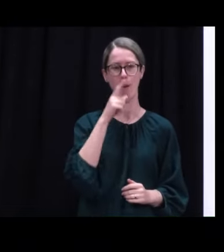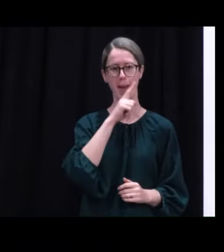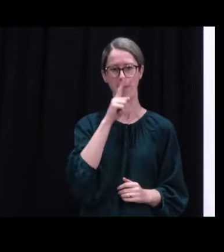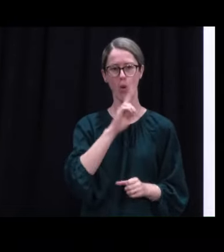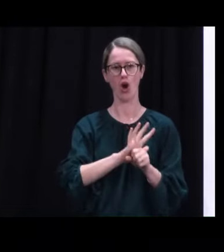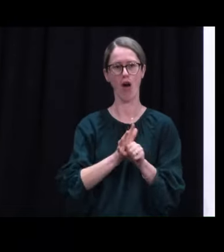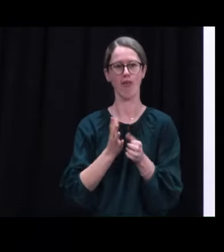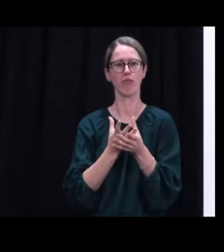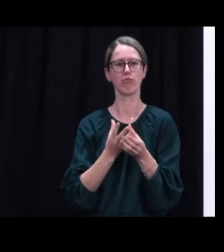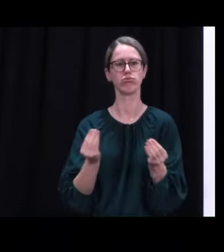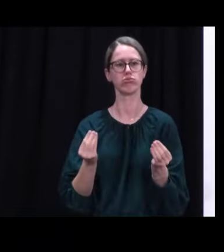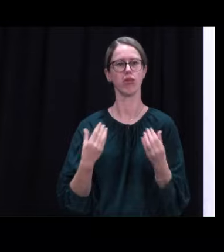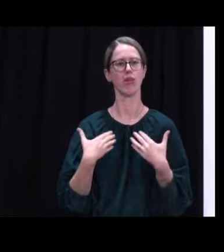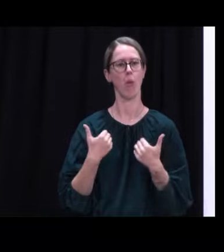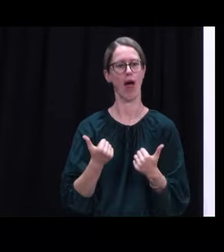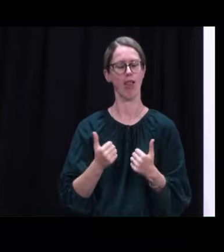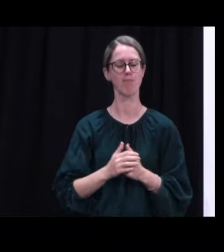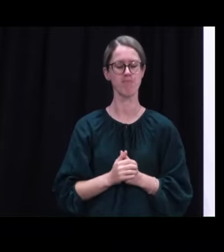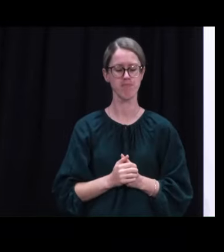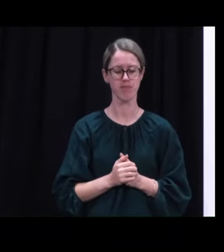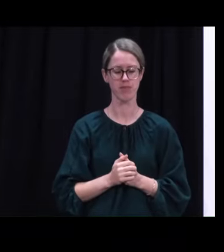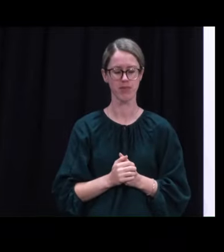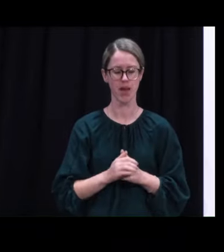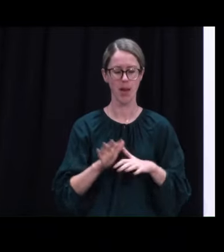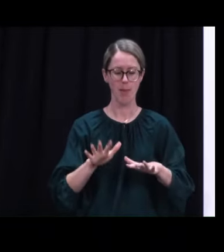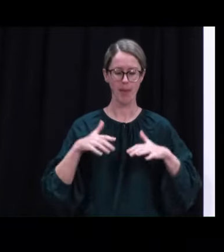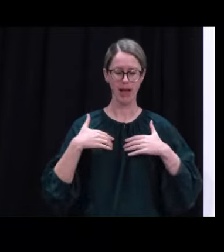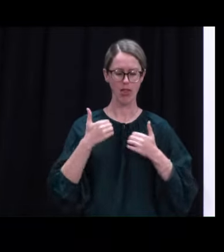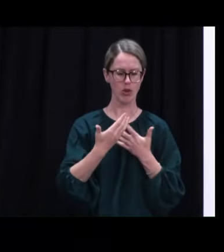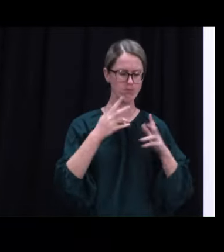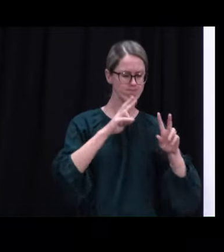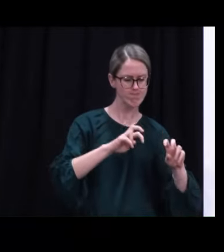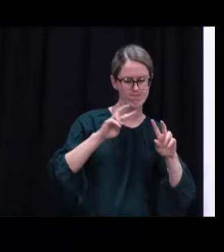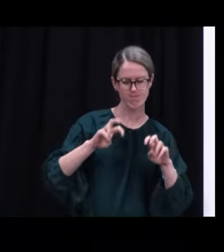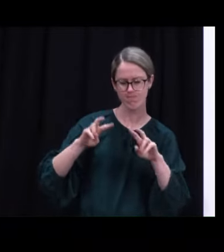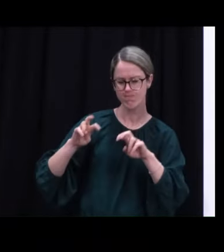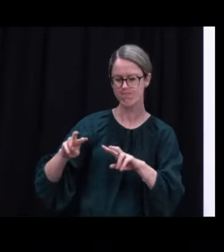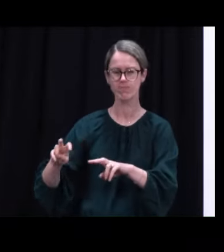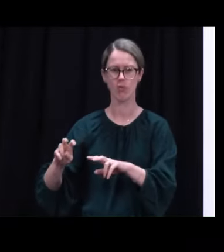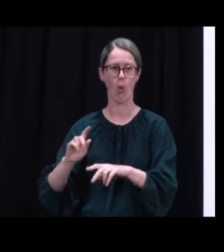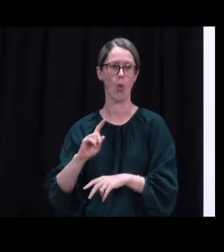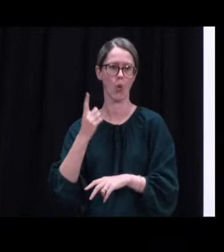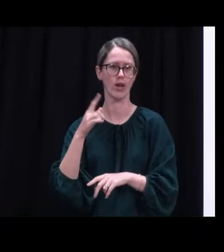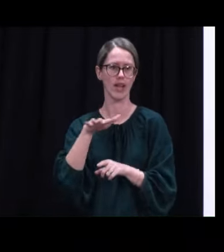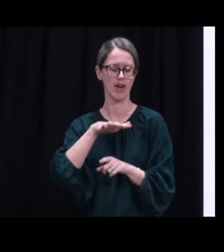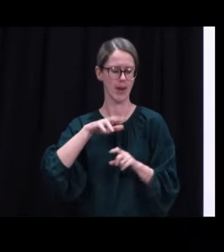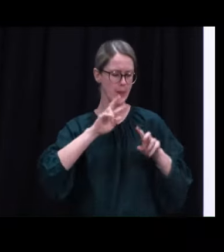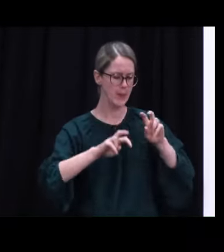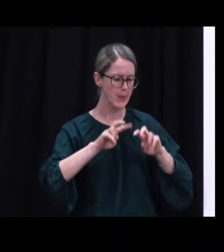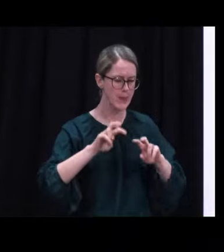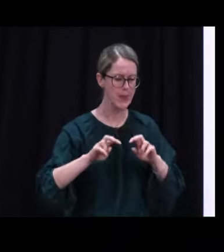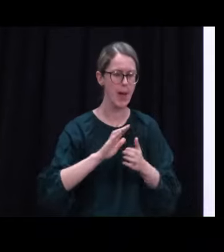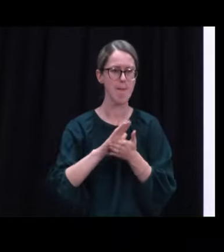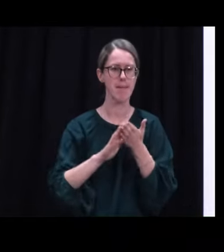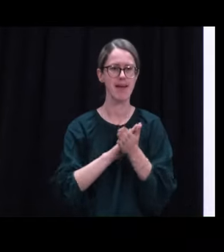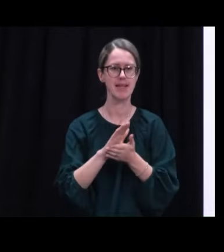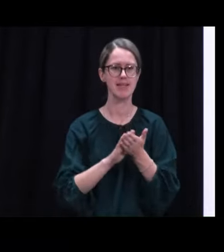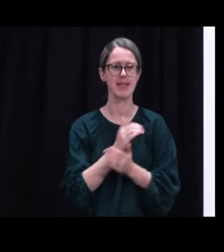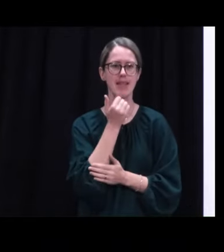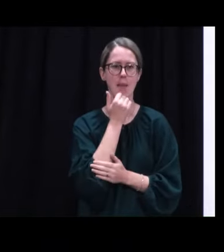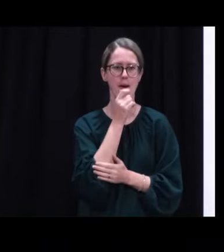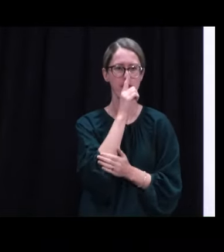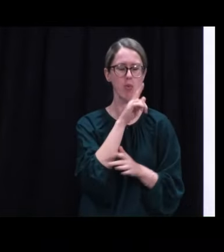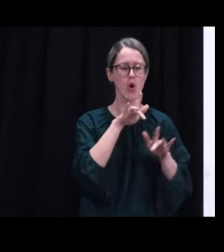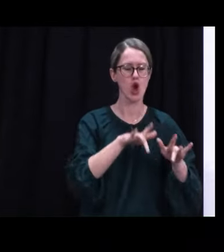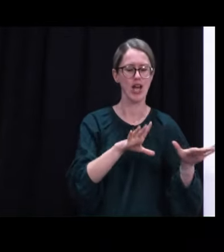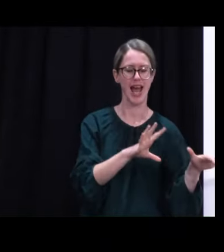Ongoing investigations by our public health units, in particular Auckland Regional Public Health, has resulted in the total number of unlinked